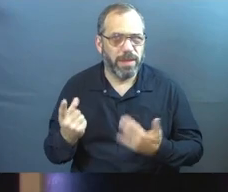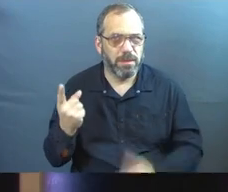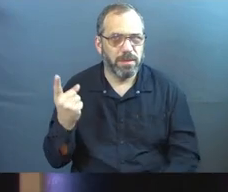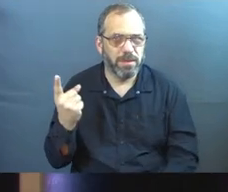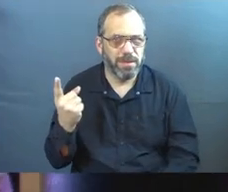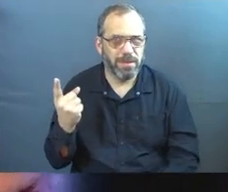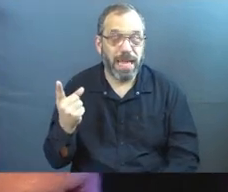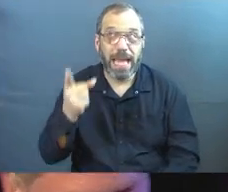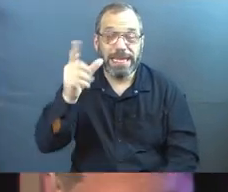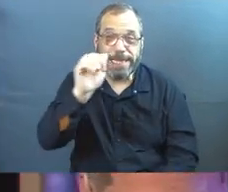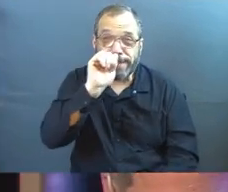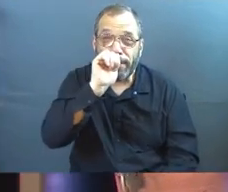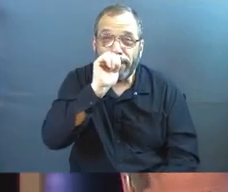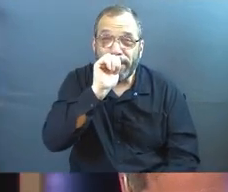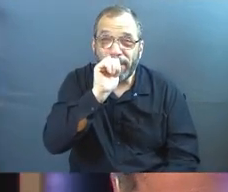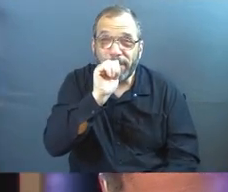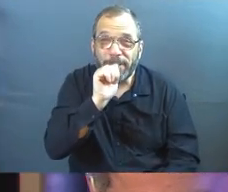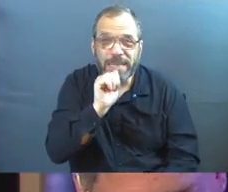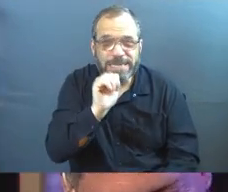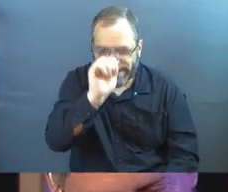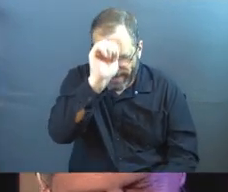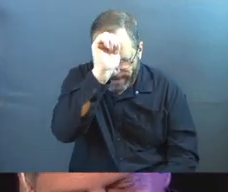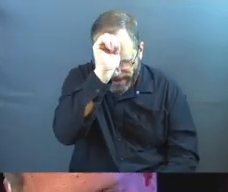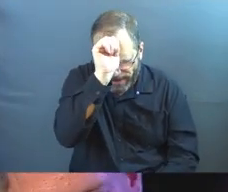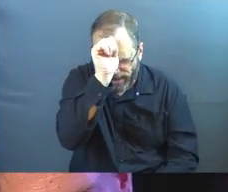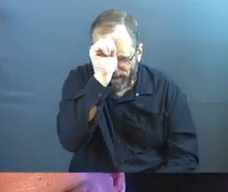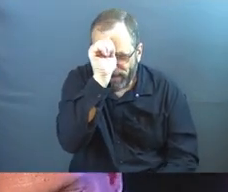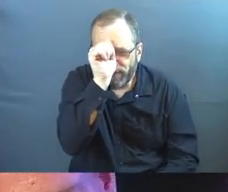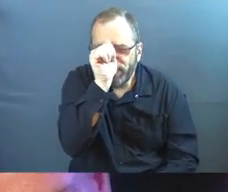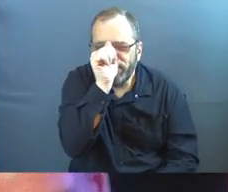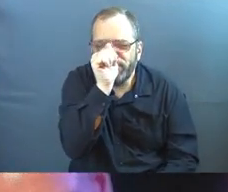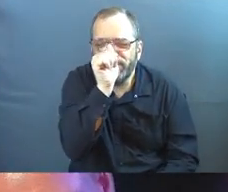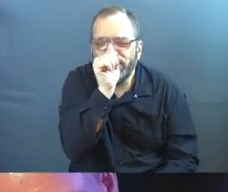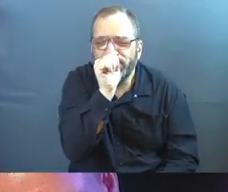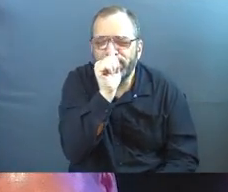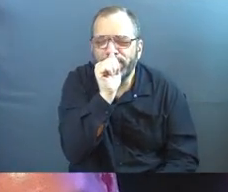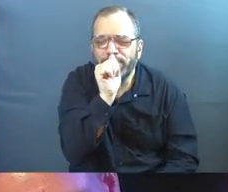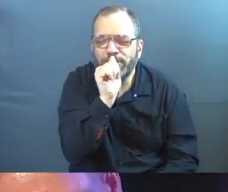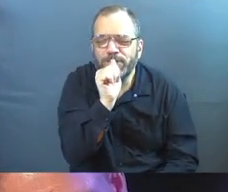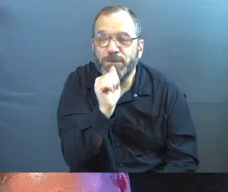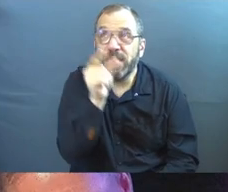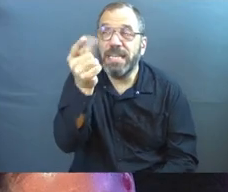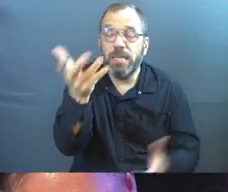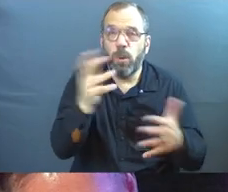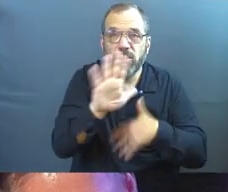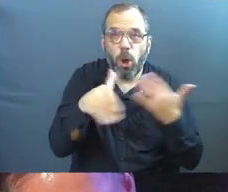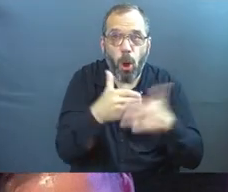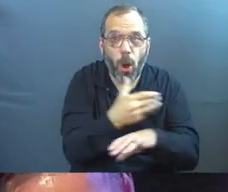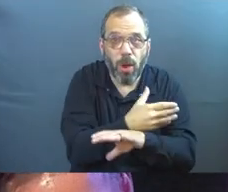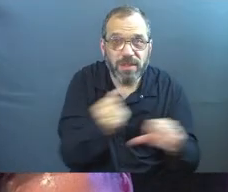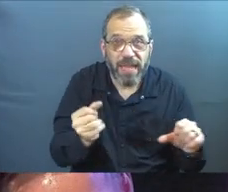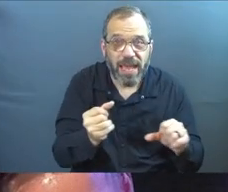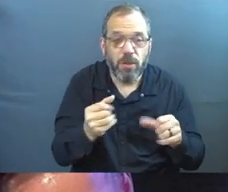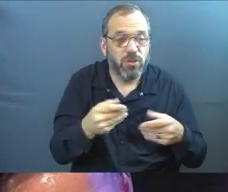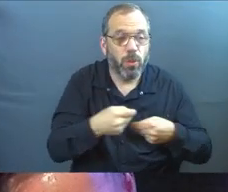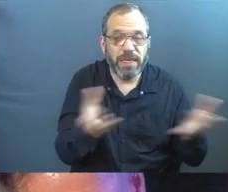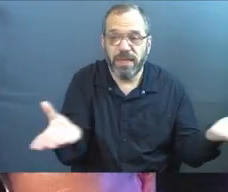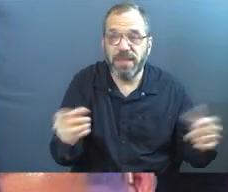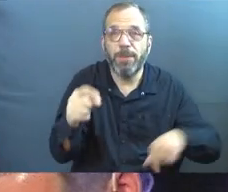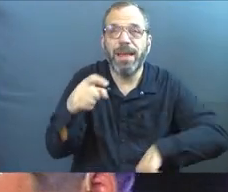And his patience is the thing. So God wants everyone saved. And that's why he gives people time.